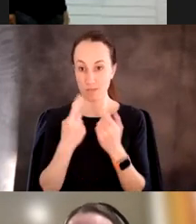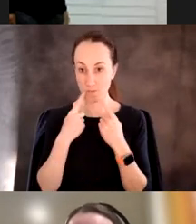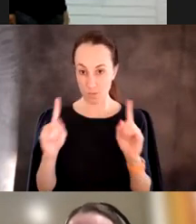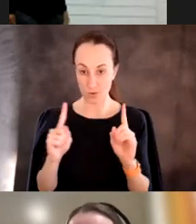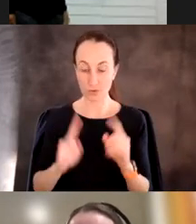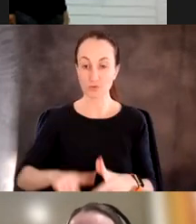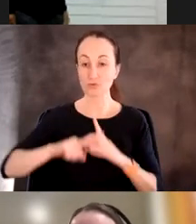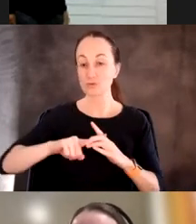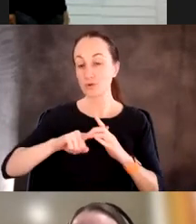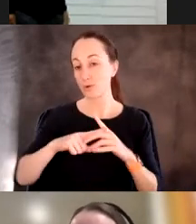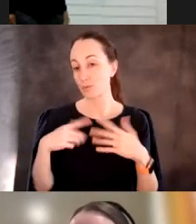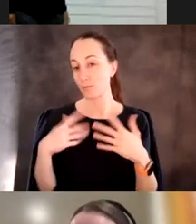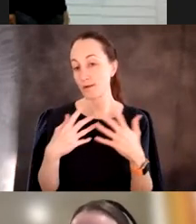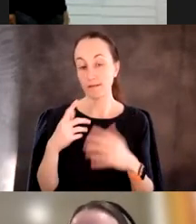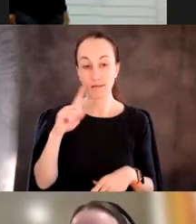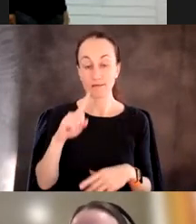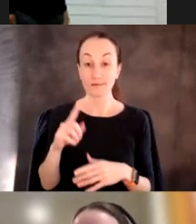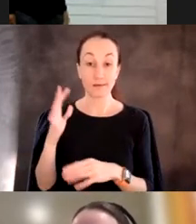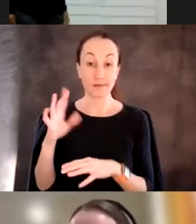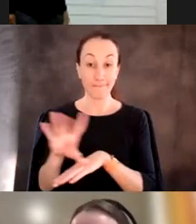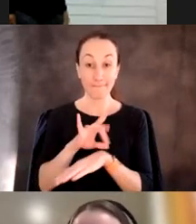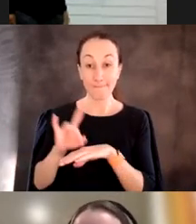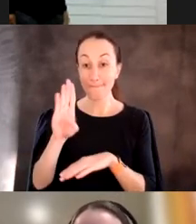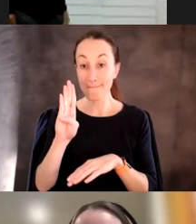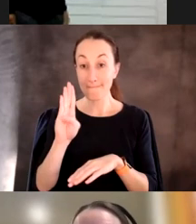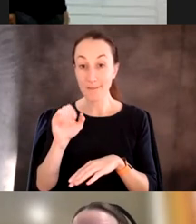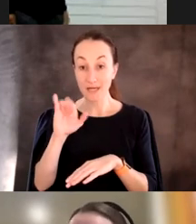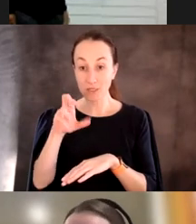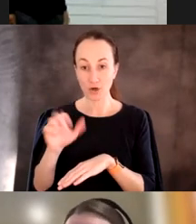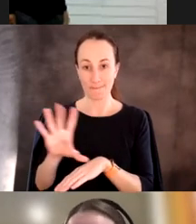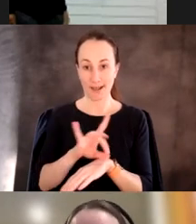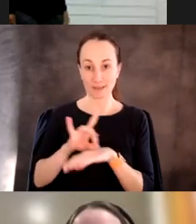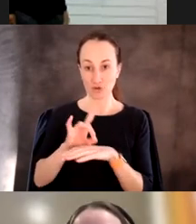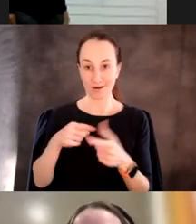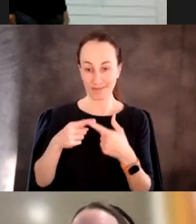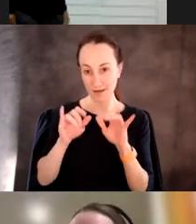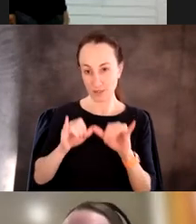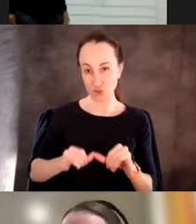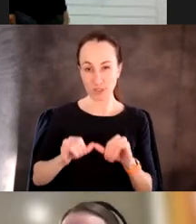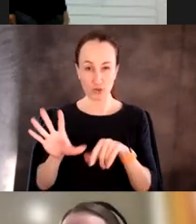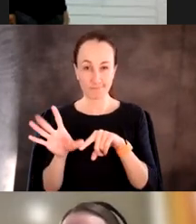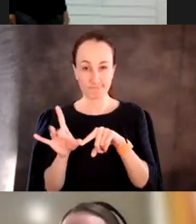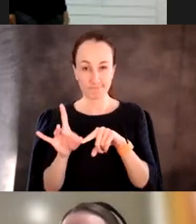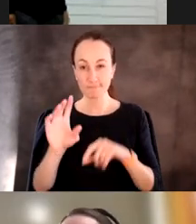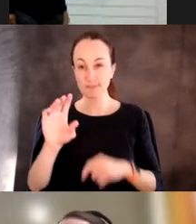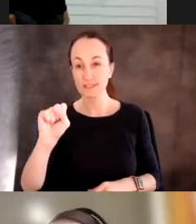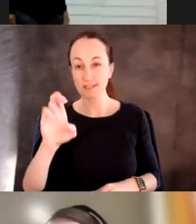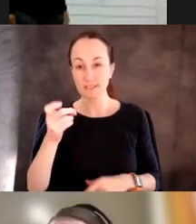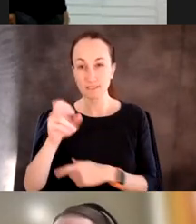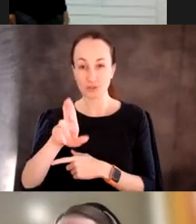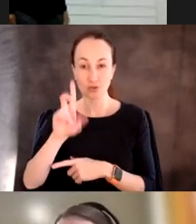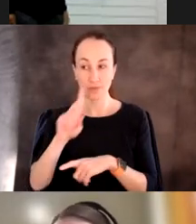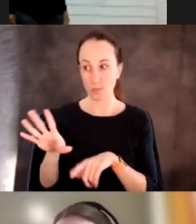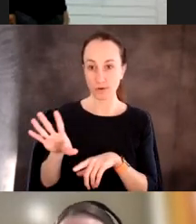you begin by taking some bacteria and engineering a sensor that will detect the protein